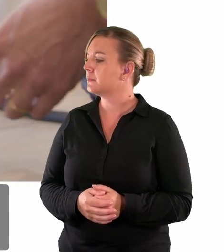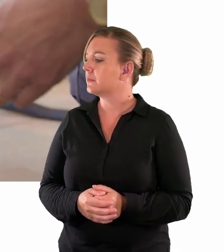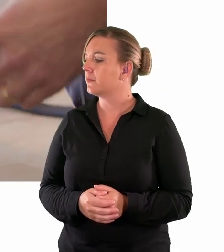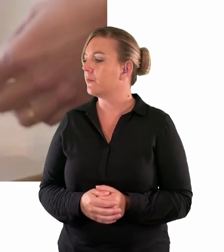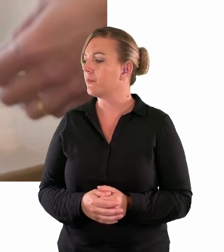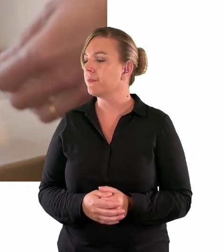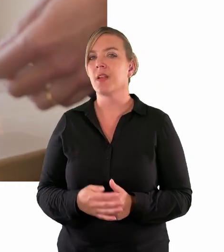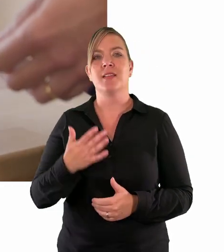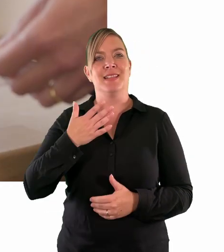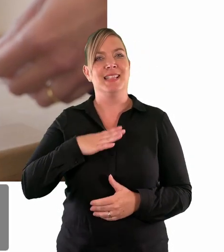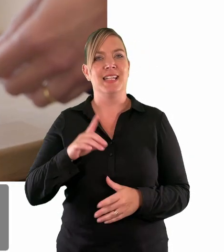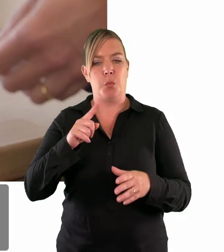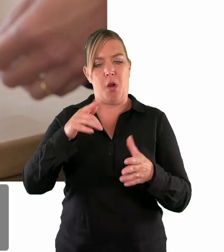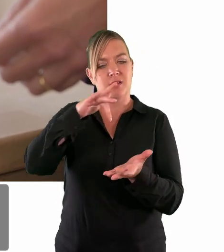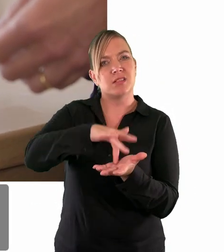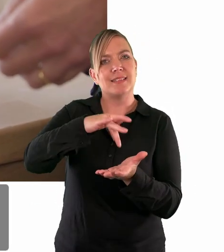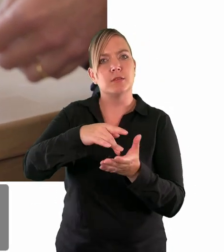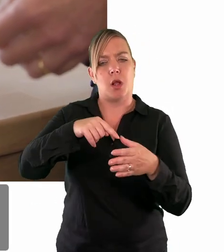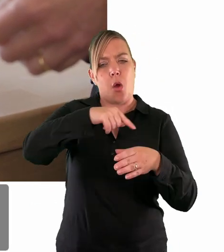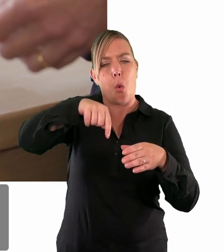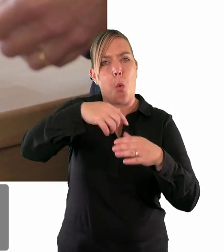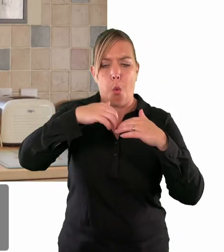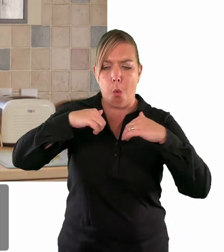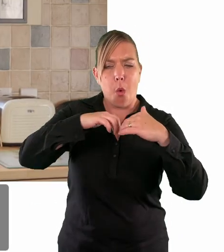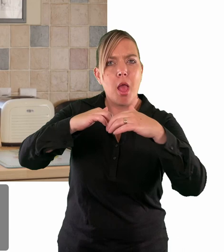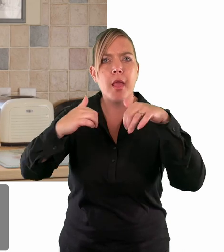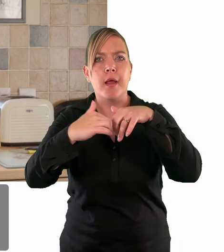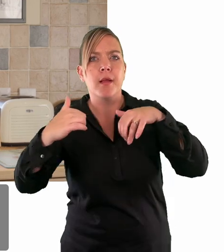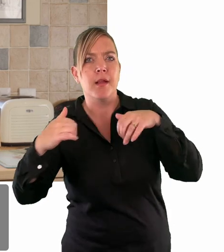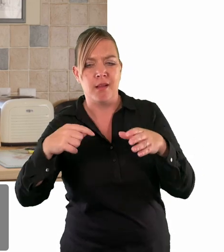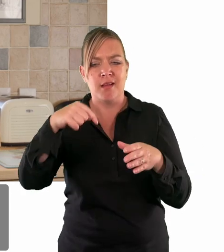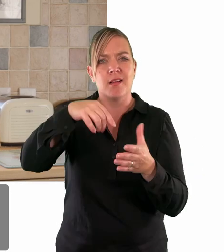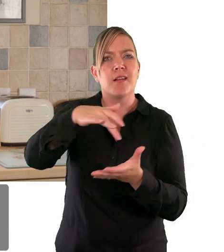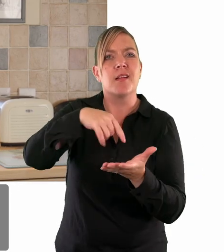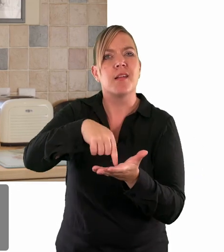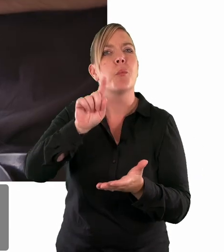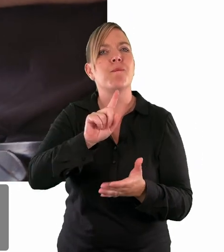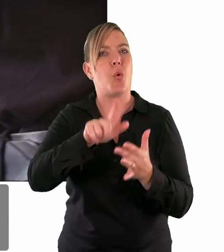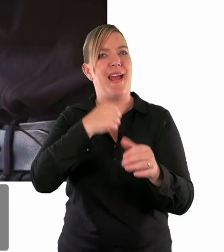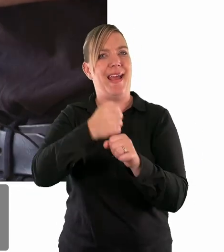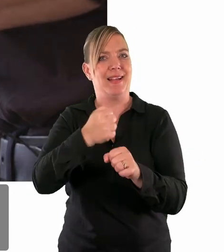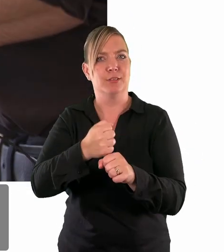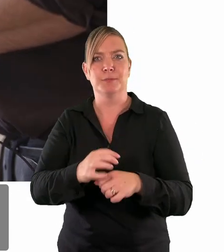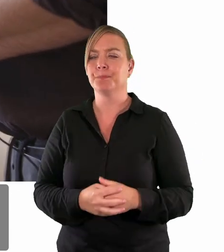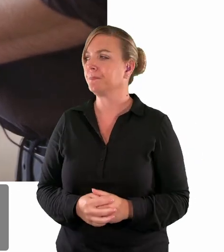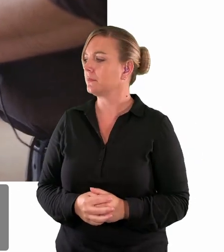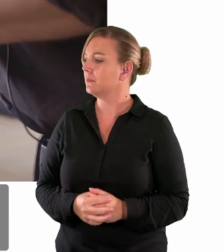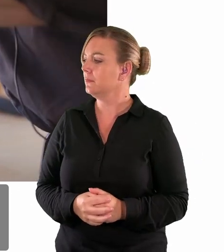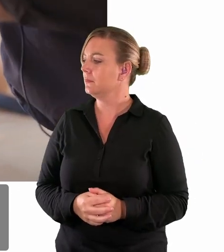well in the center of the bowl just to break the eggs into. One of my colleagues,